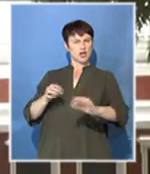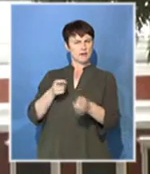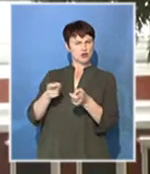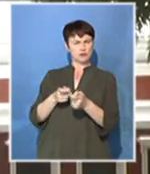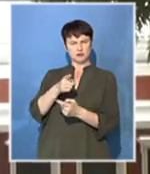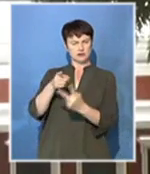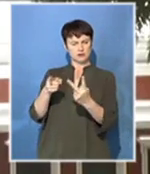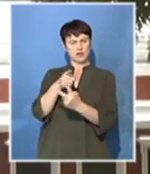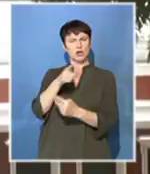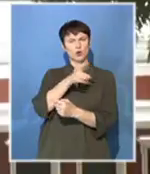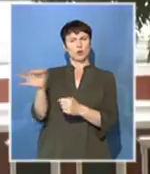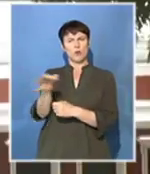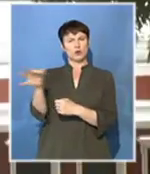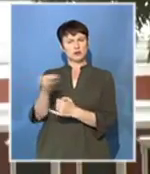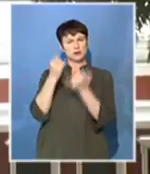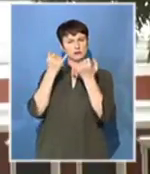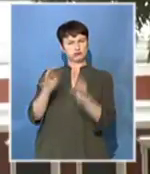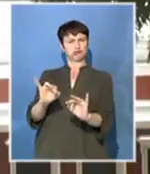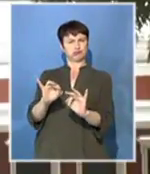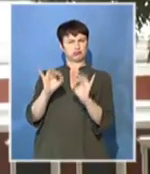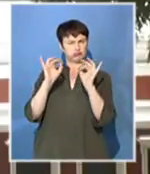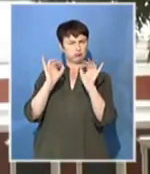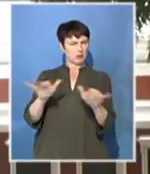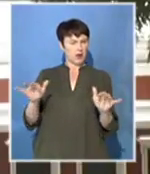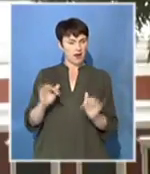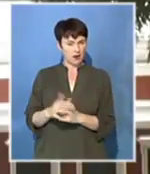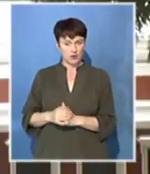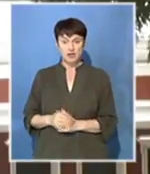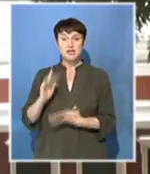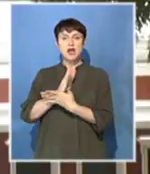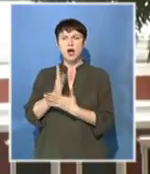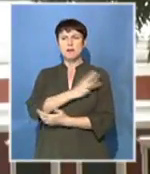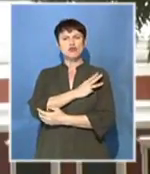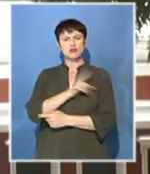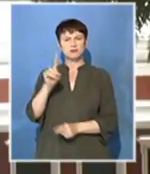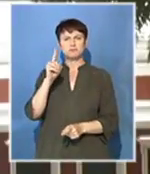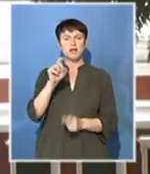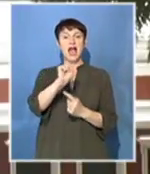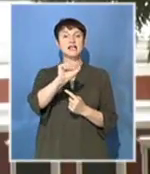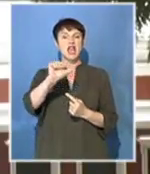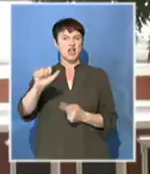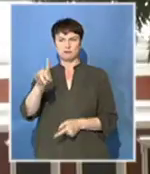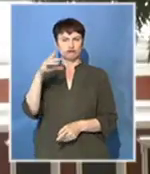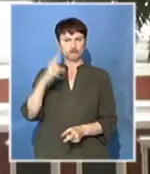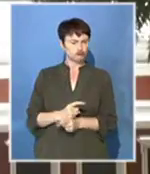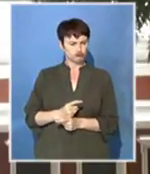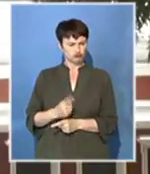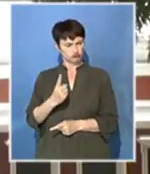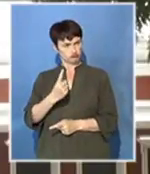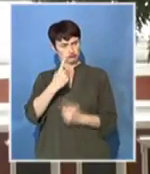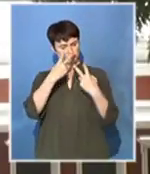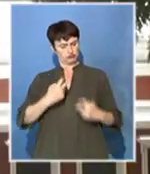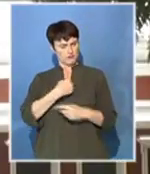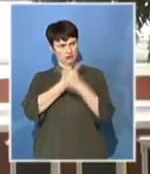We went to SAA and found that there are managers who have refused to be vetted. We went to Transnet and found that that